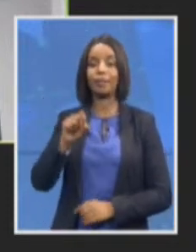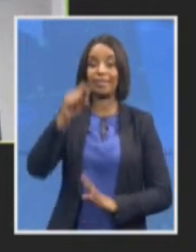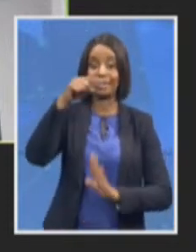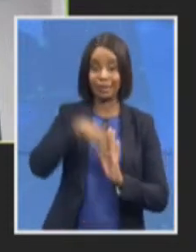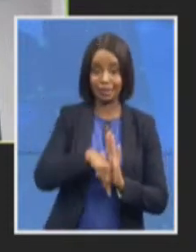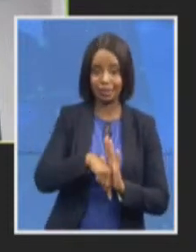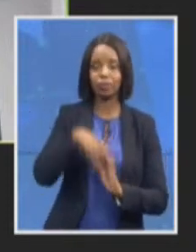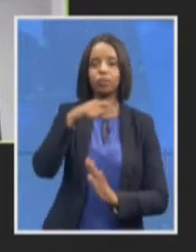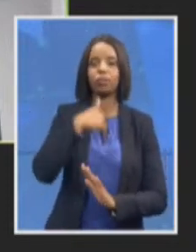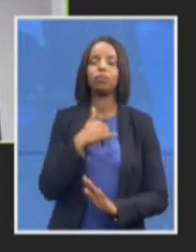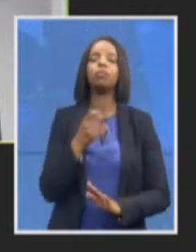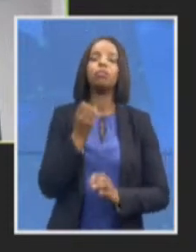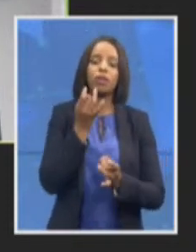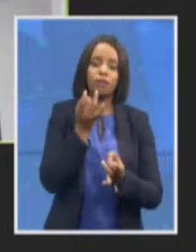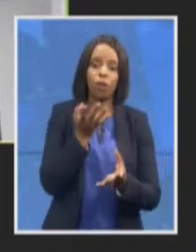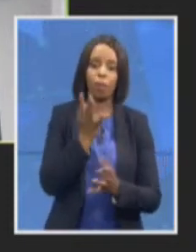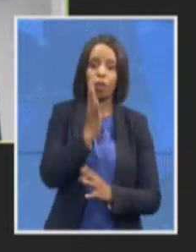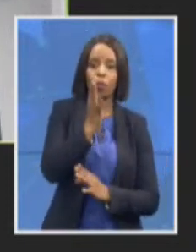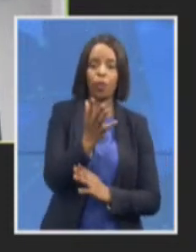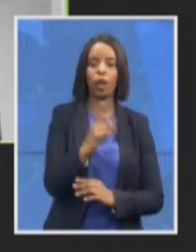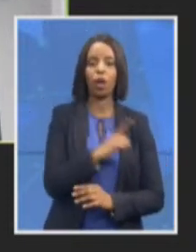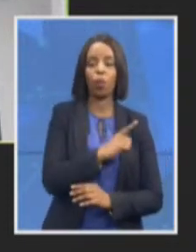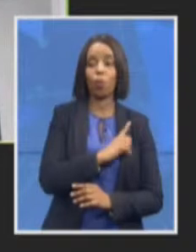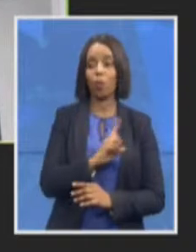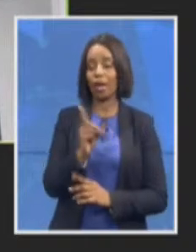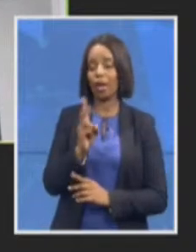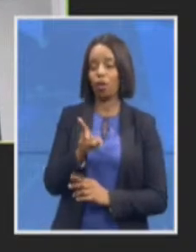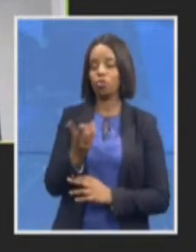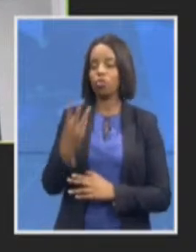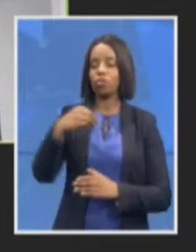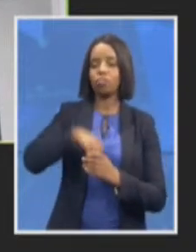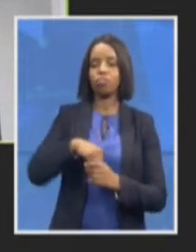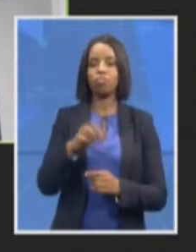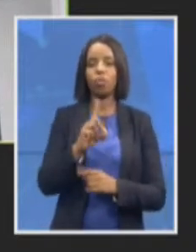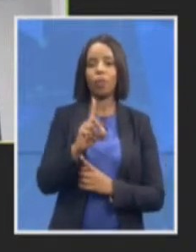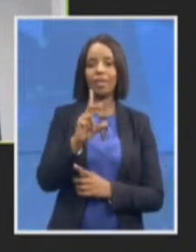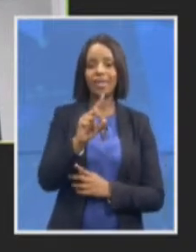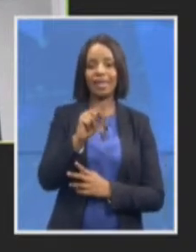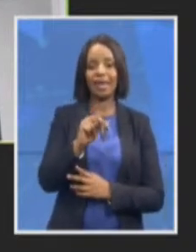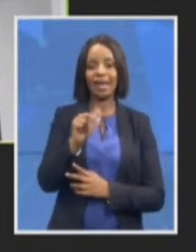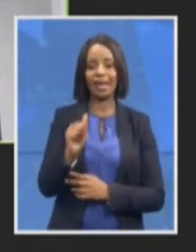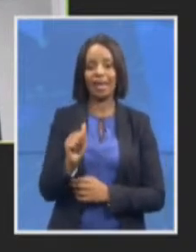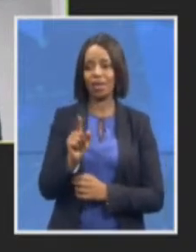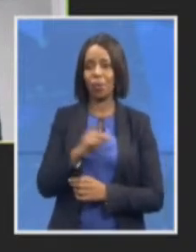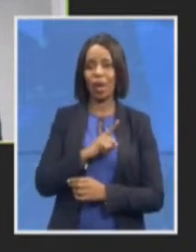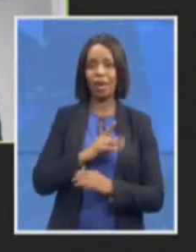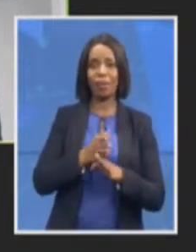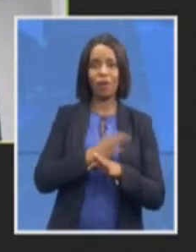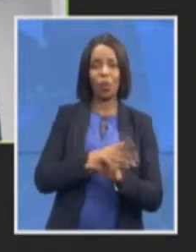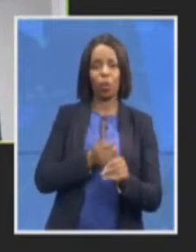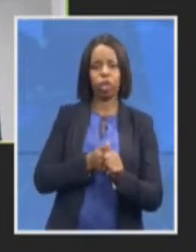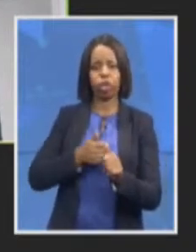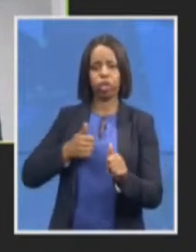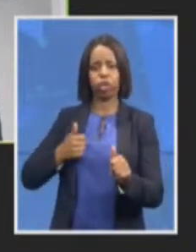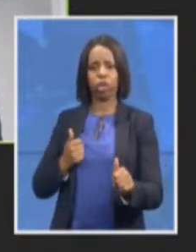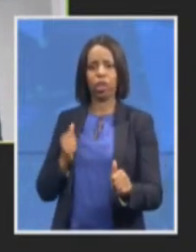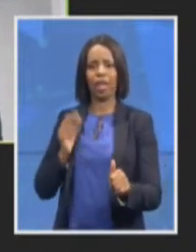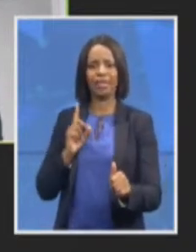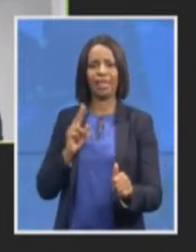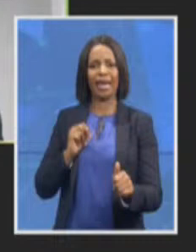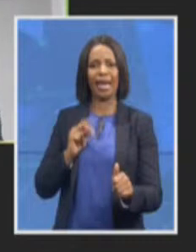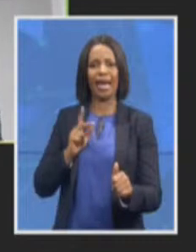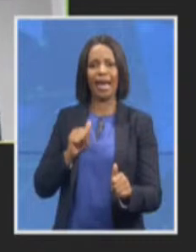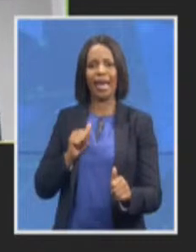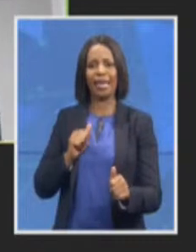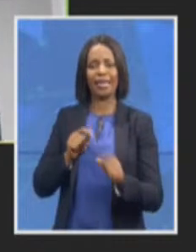involved in the DNA project because there was a huge backlog with regard to DNA test sample results and I will give you